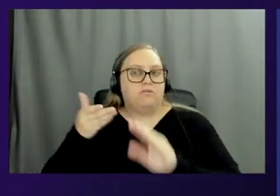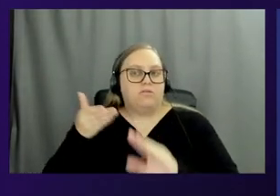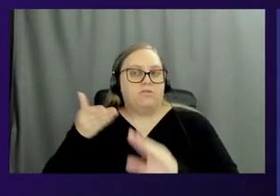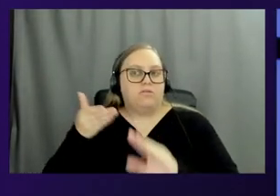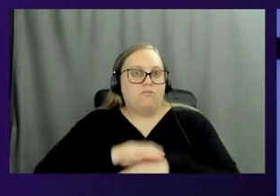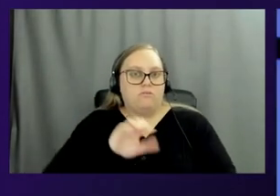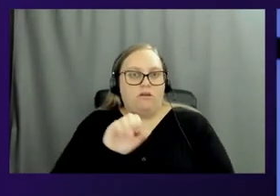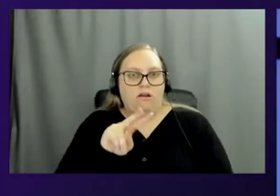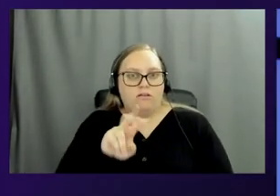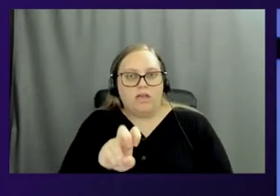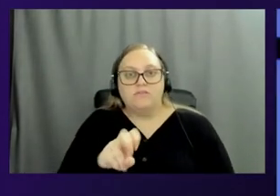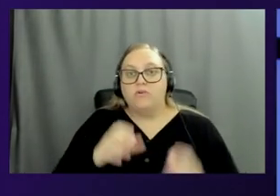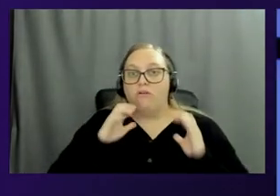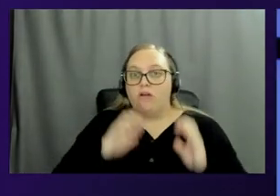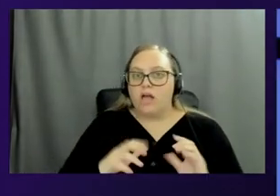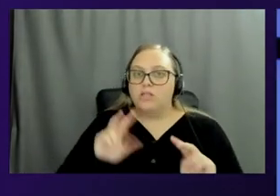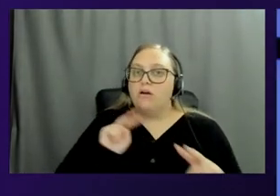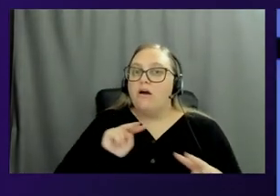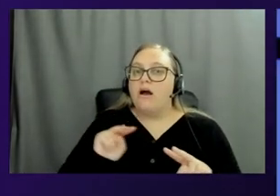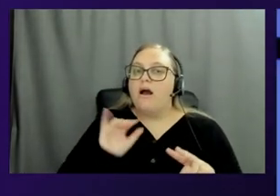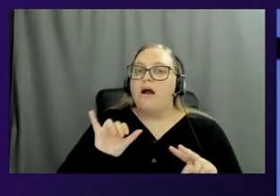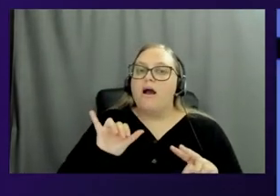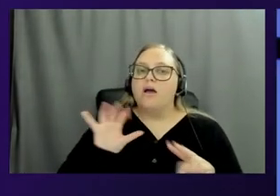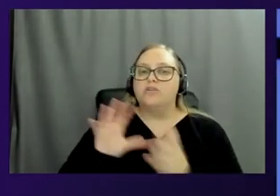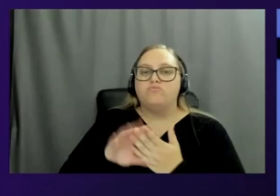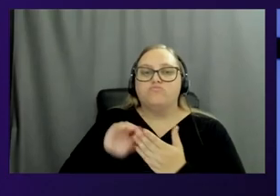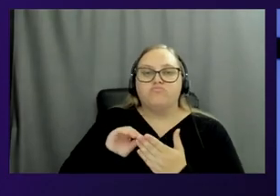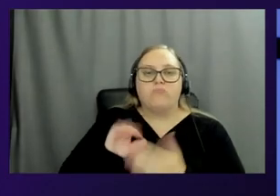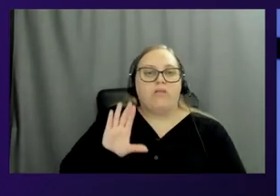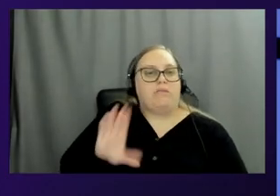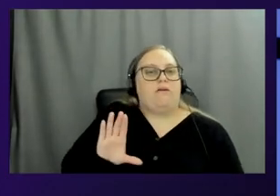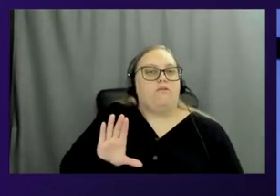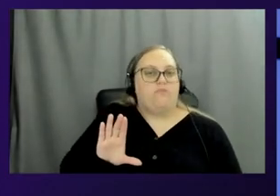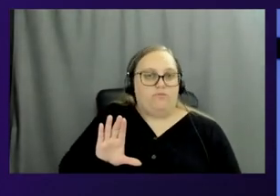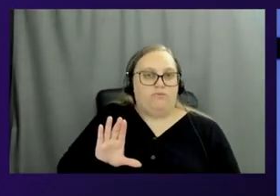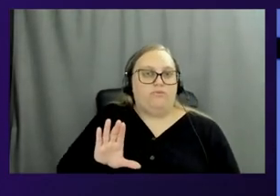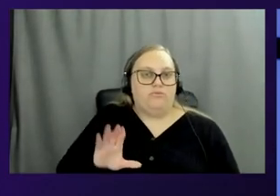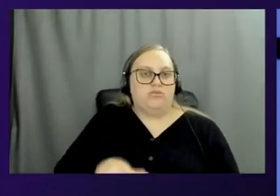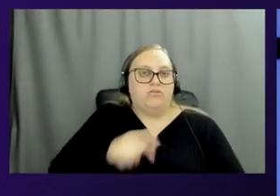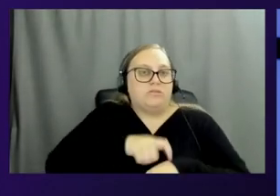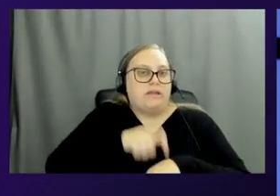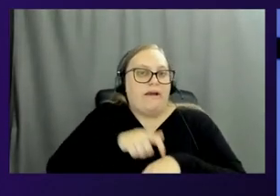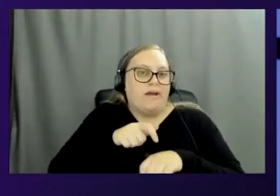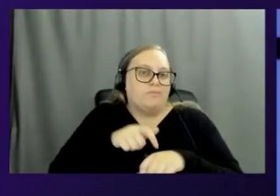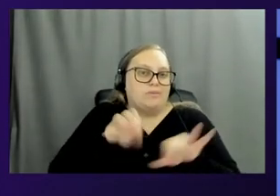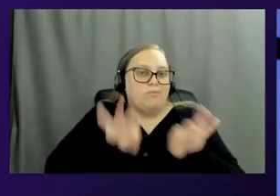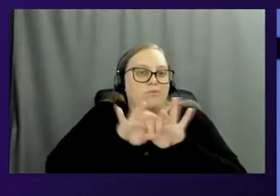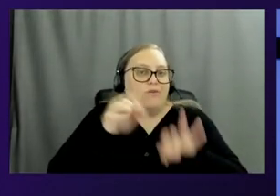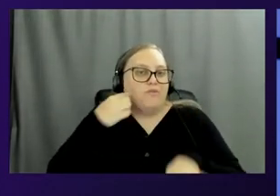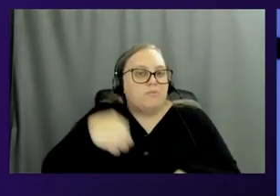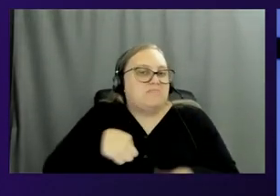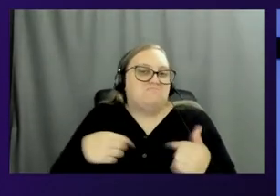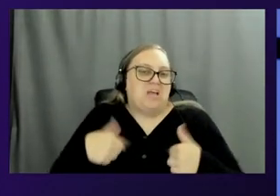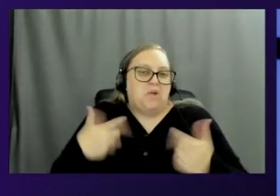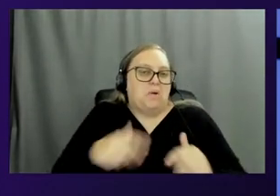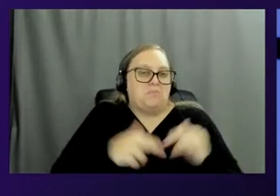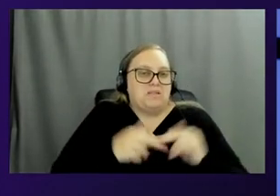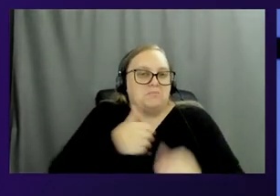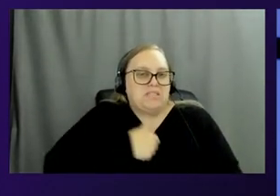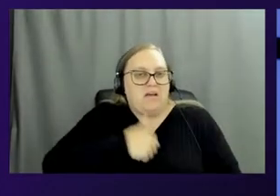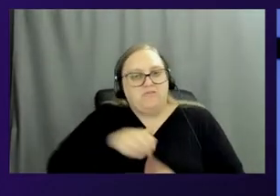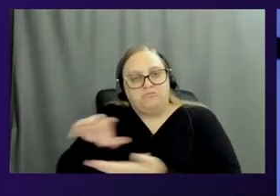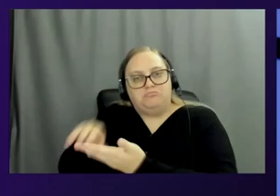interesting, you know, to, to adopt that and speed their time to market. It really comes down to what they want to do, right? We also have a lot of useful documentation,